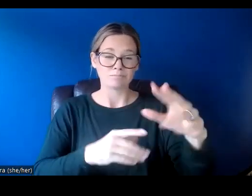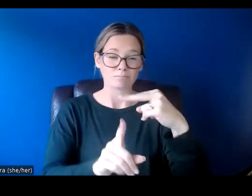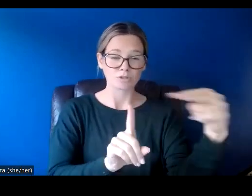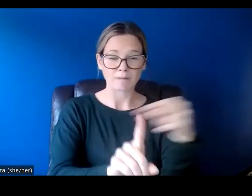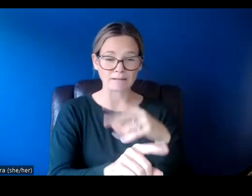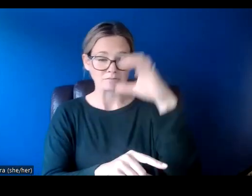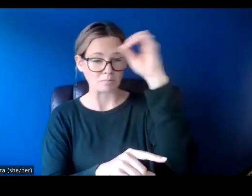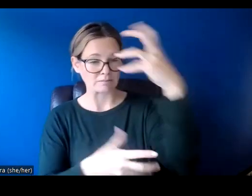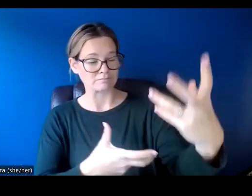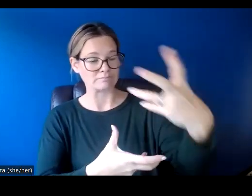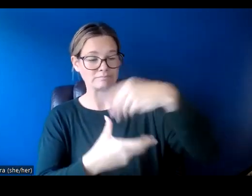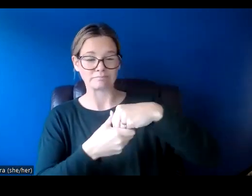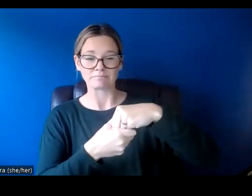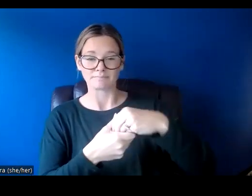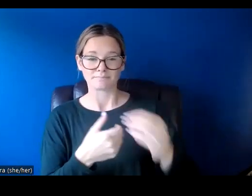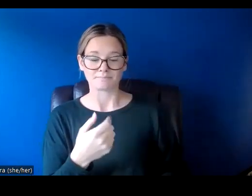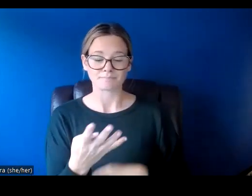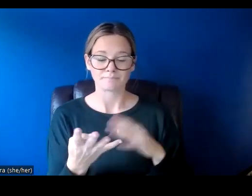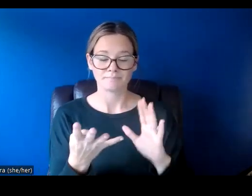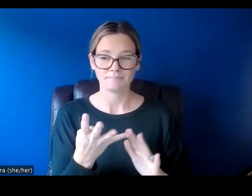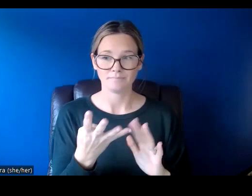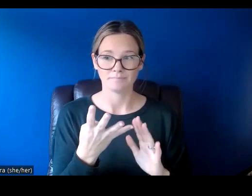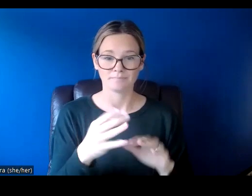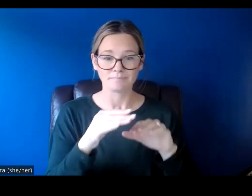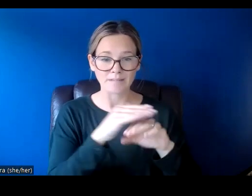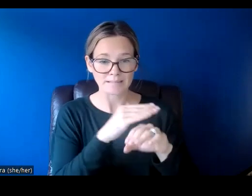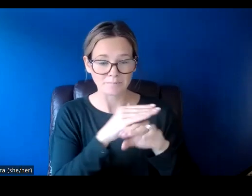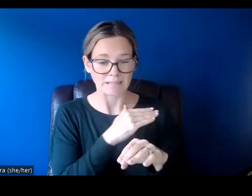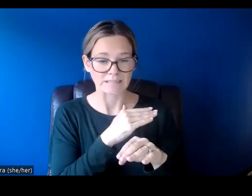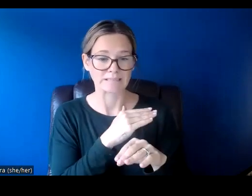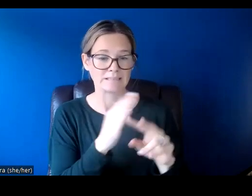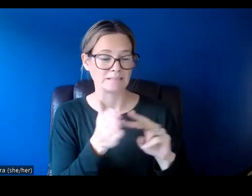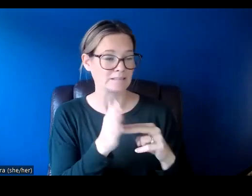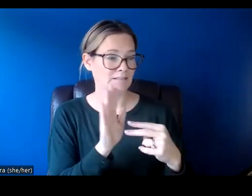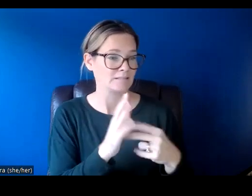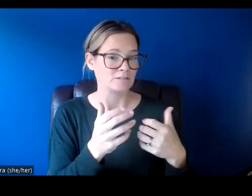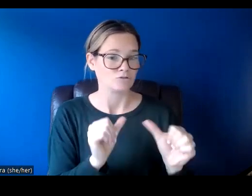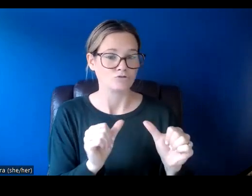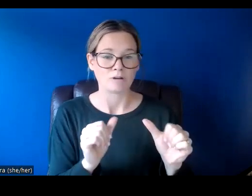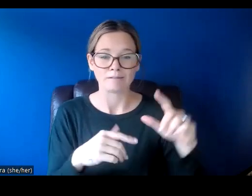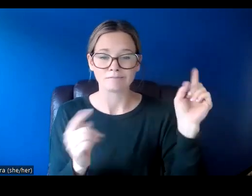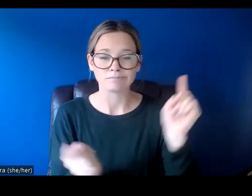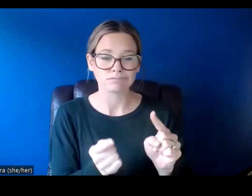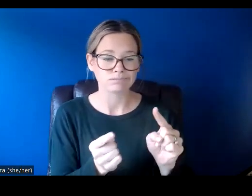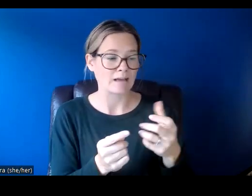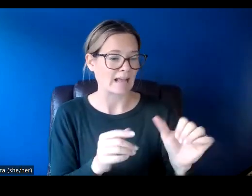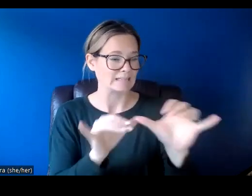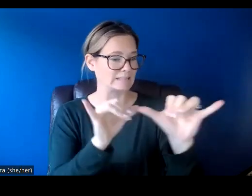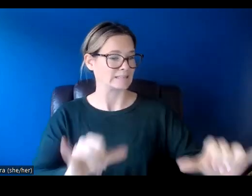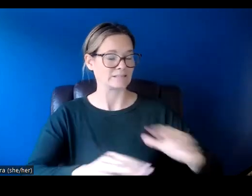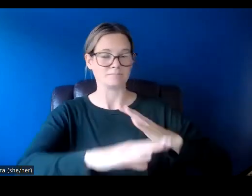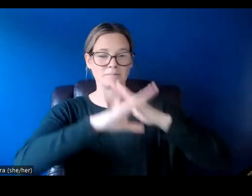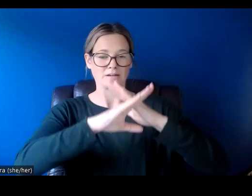and furthering the work that we do. And through accessibility, we are trying to eliminate systemic barriers that prevent